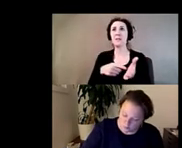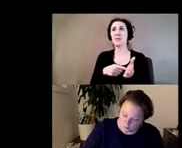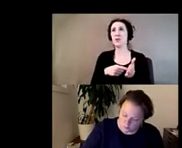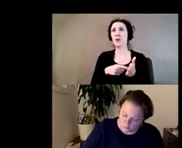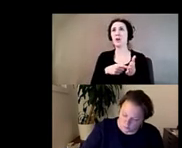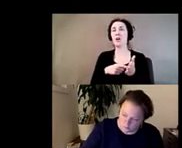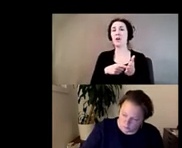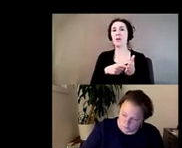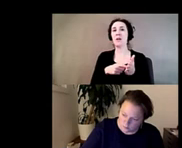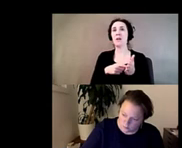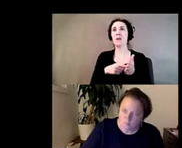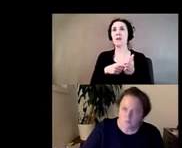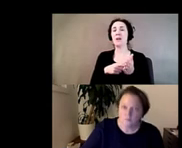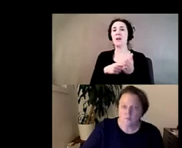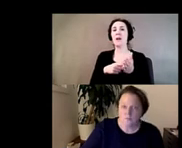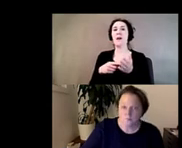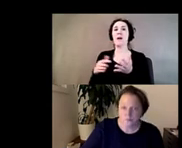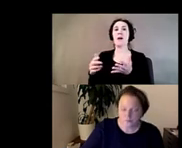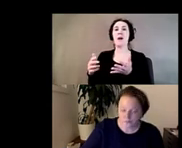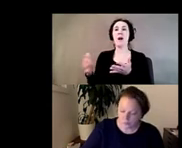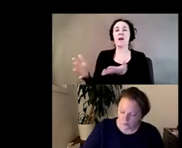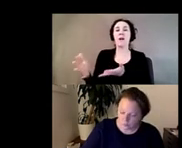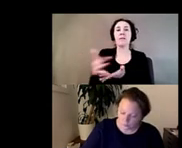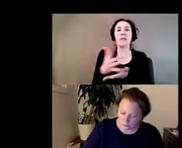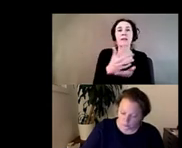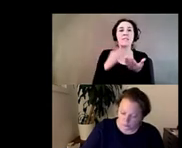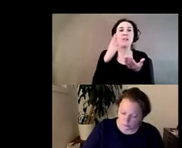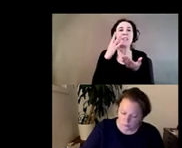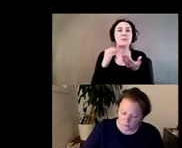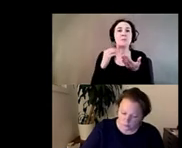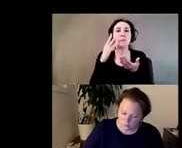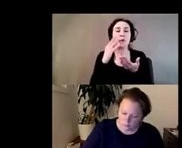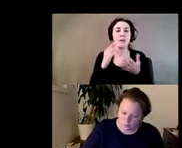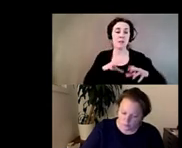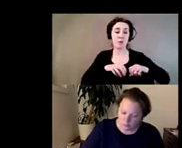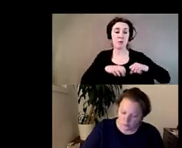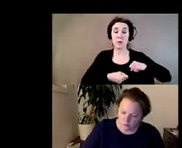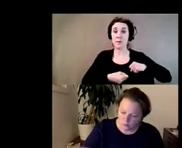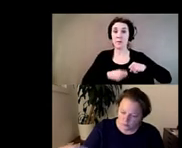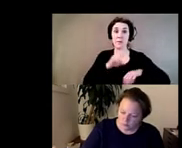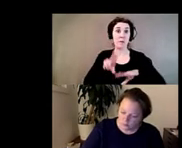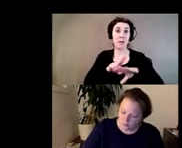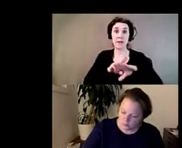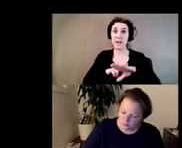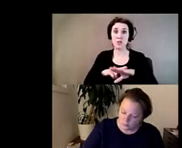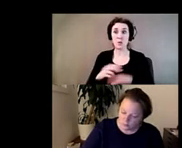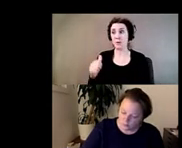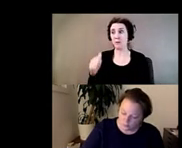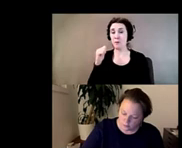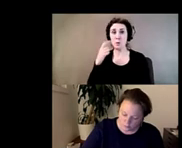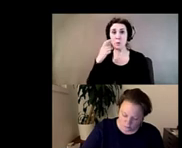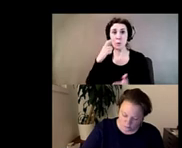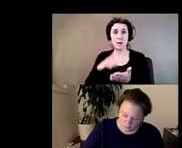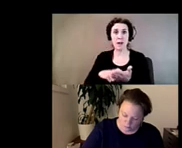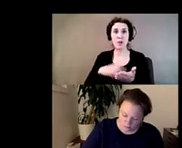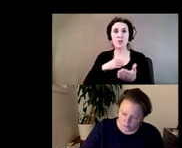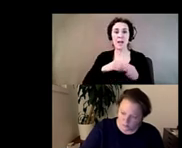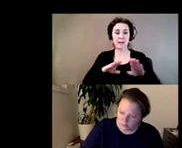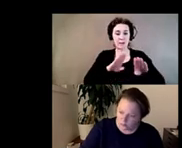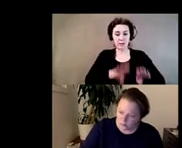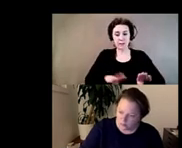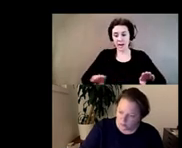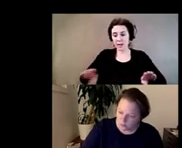collective experience of grief that the nation officially refused to acknowledge and it laid it out right um